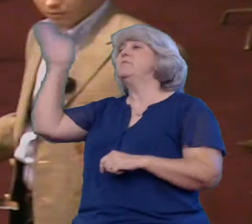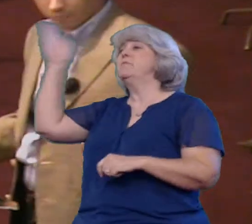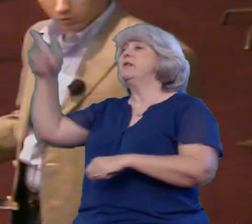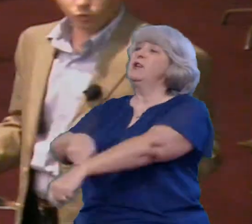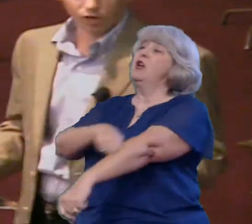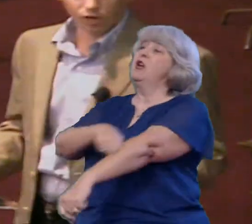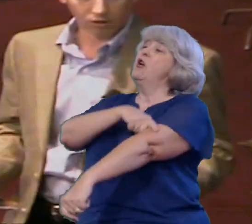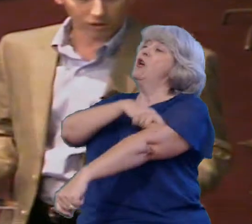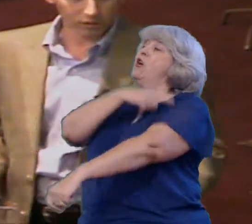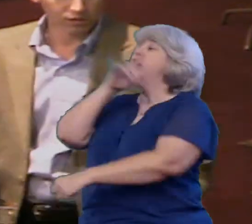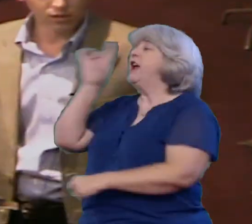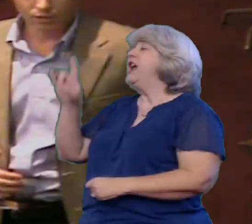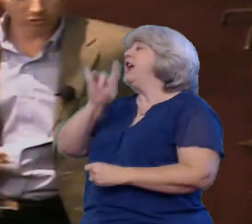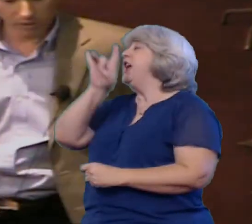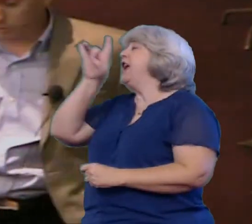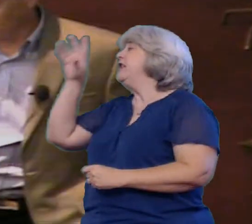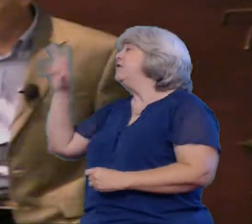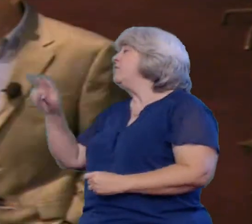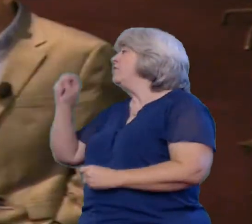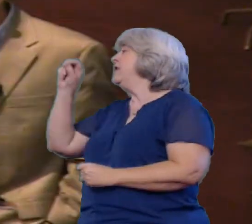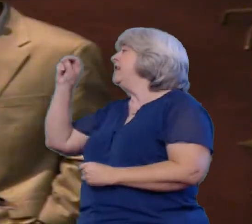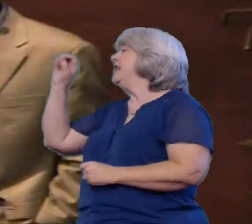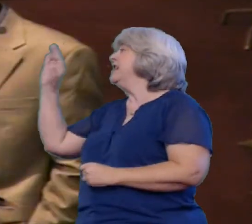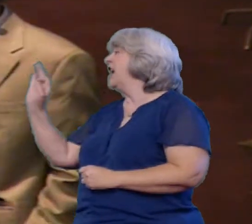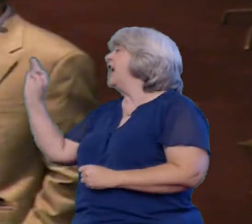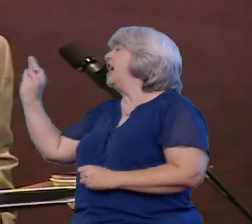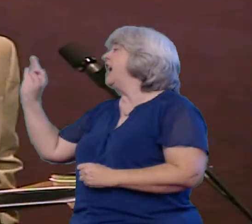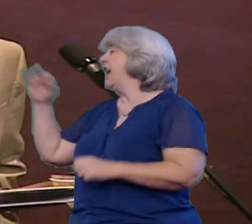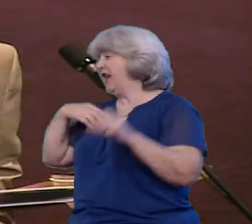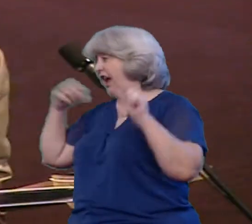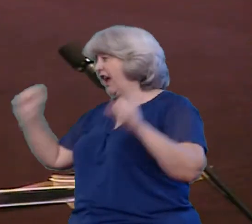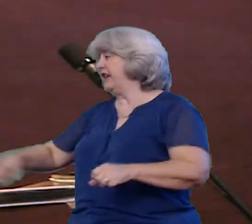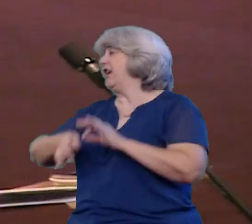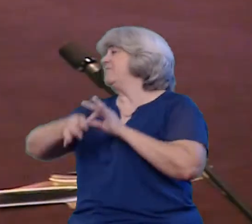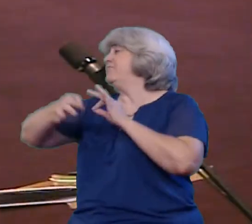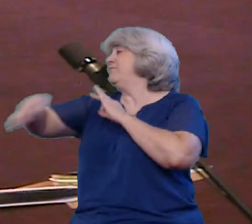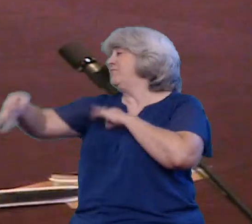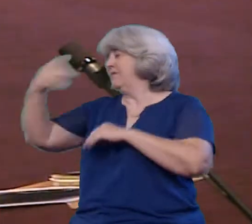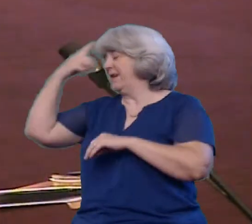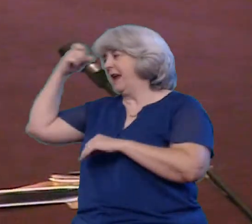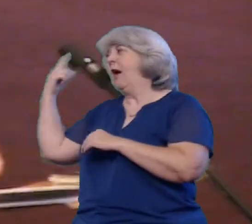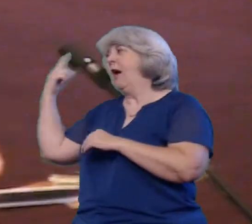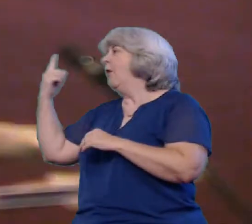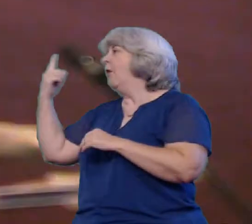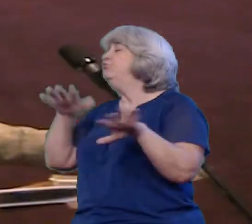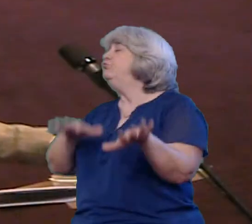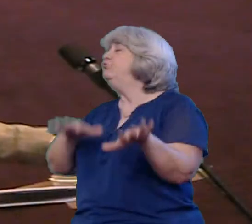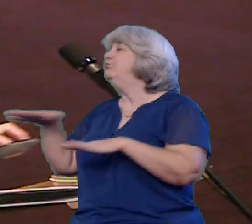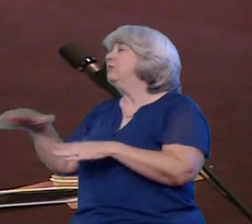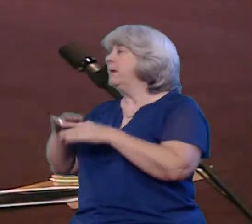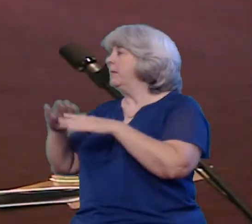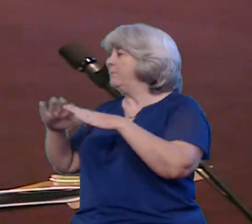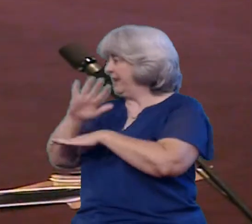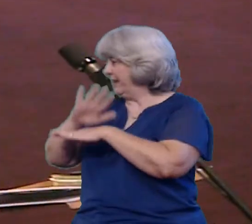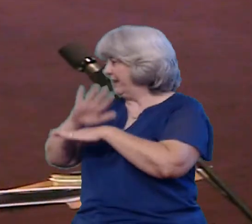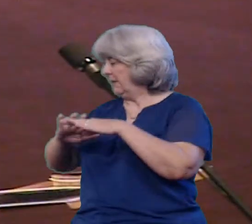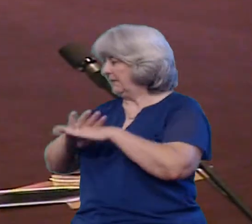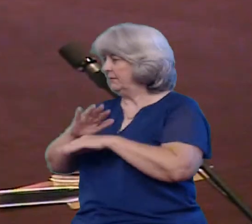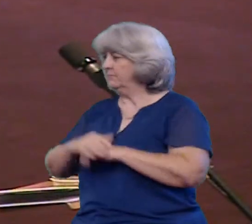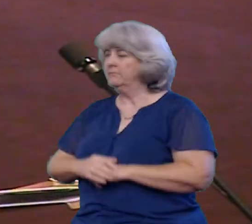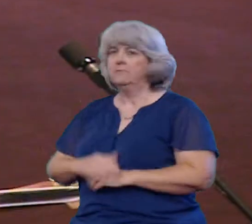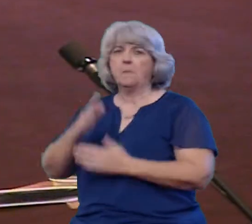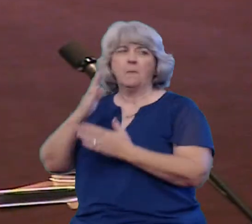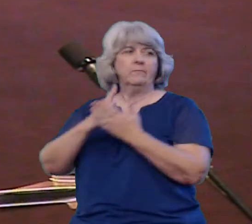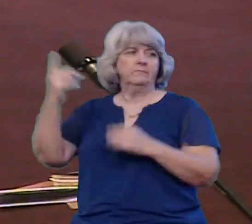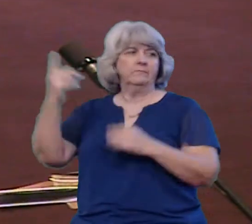stay here for a little while There's no rush at the beach I did get asked a question about how I'm dressing now